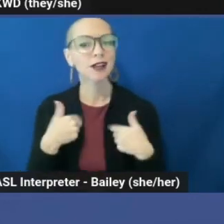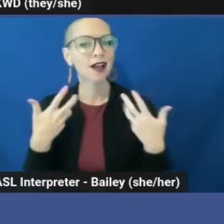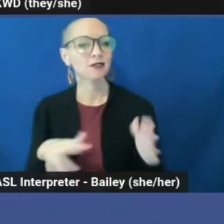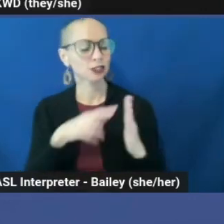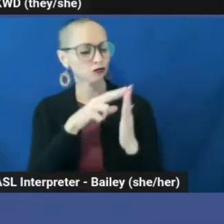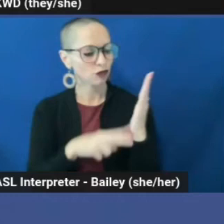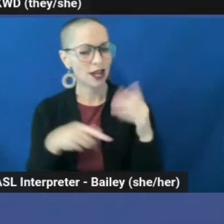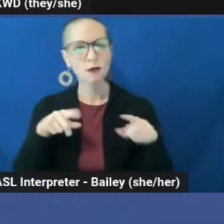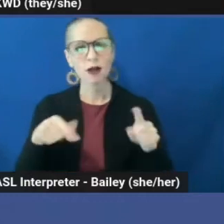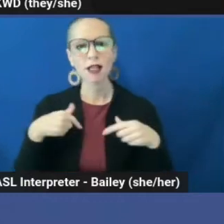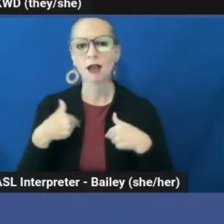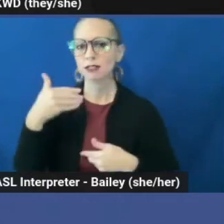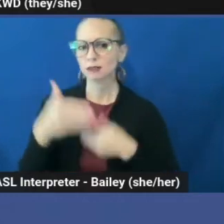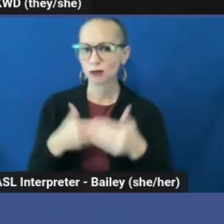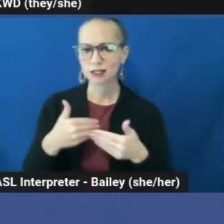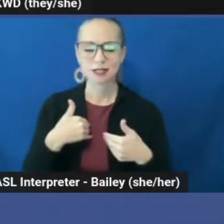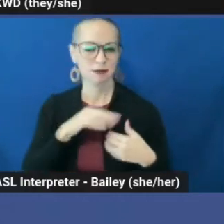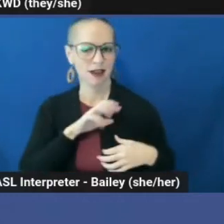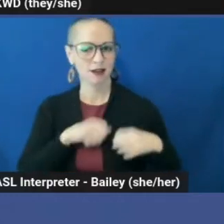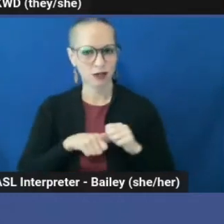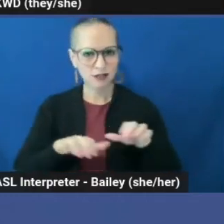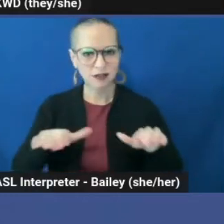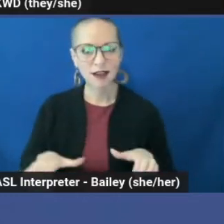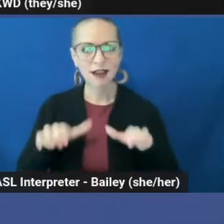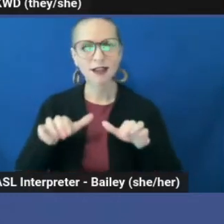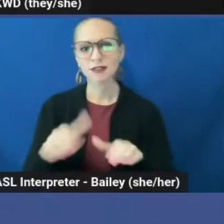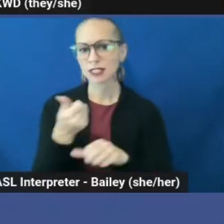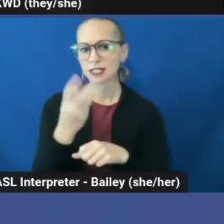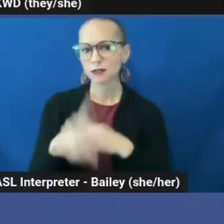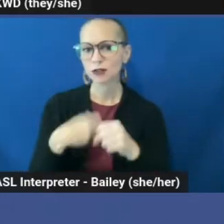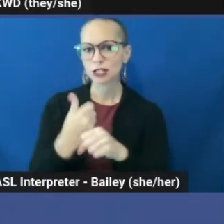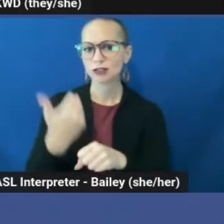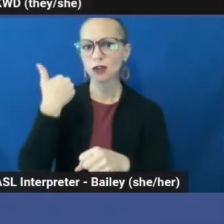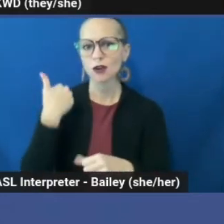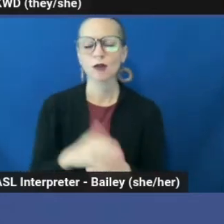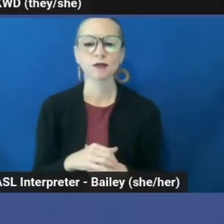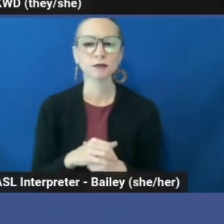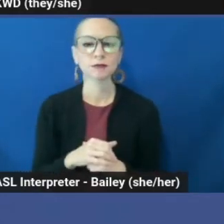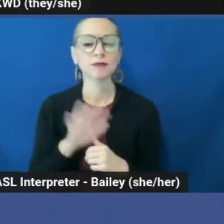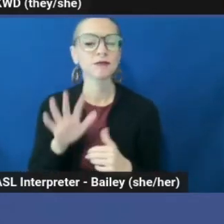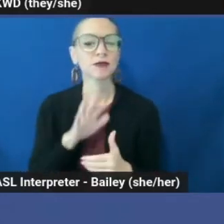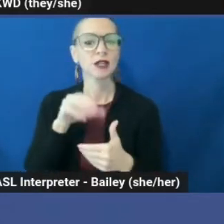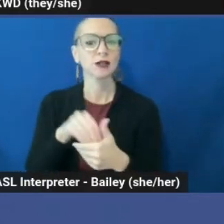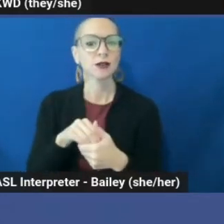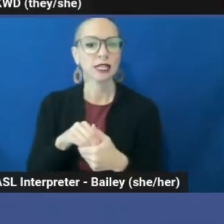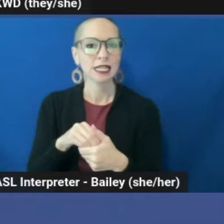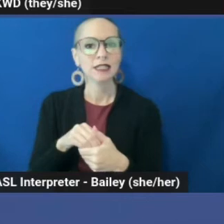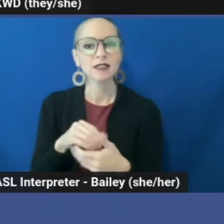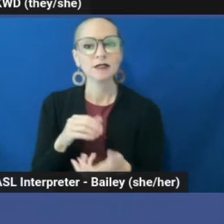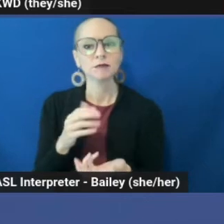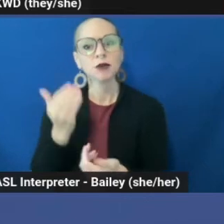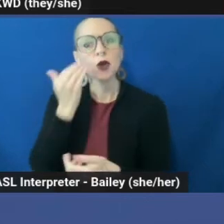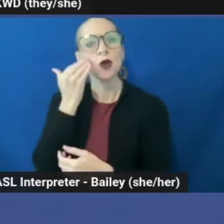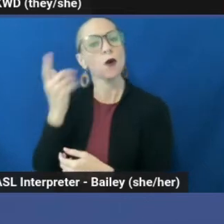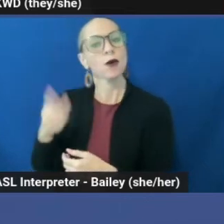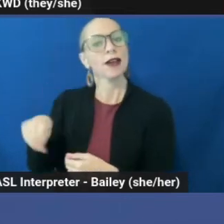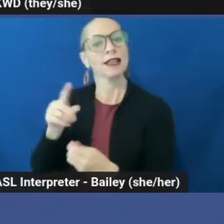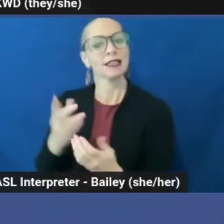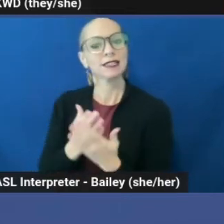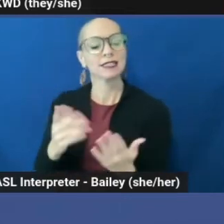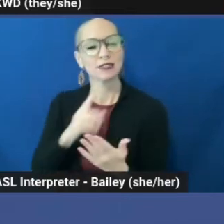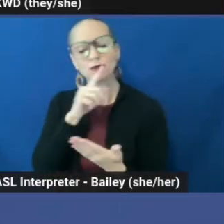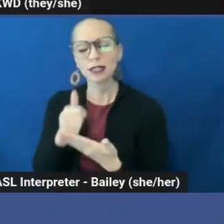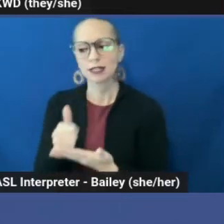processing my grief actively a few years ago. Knowing these things really helped me